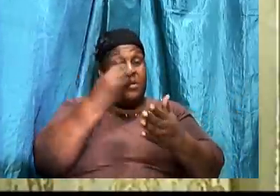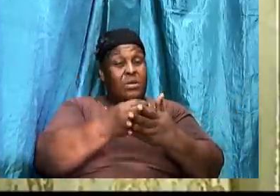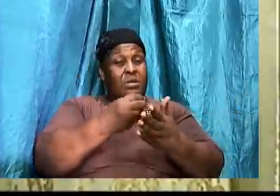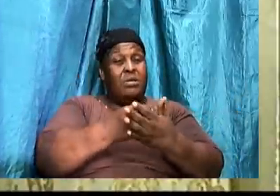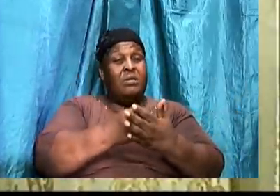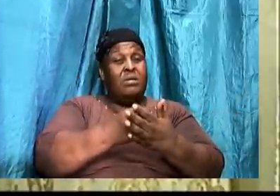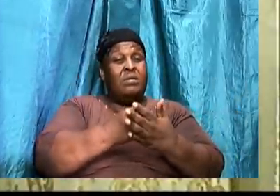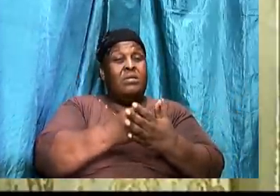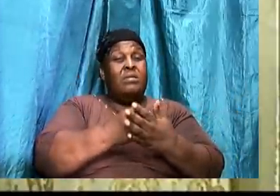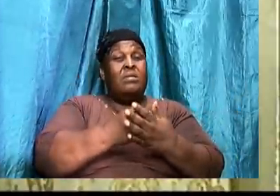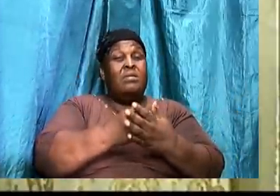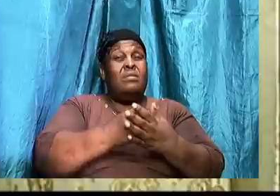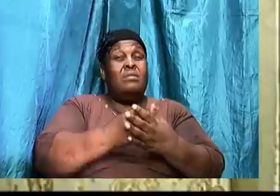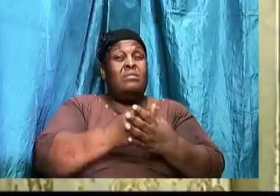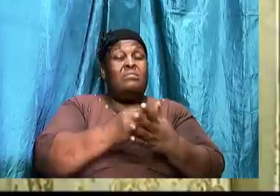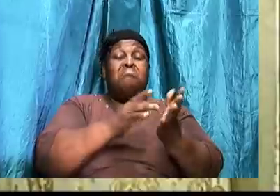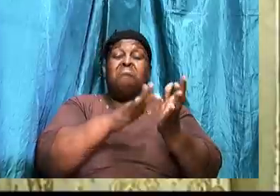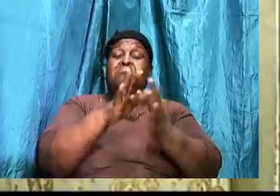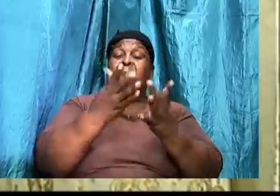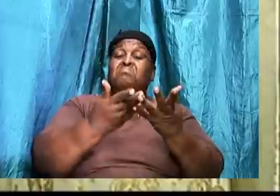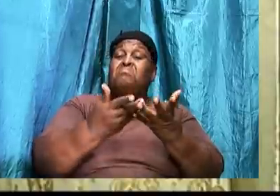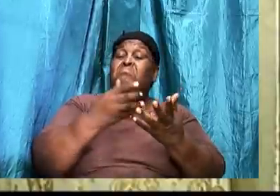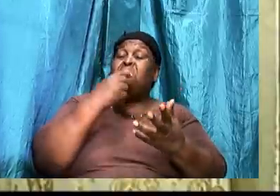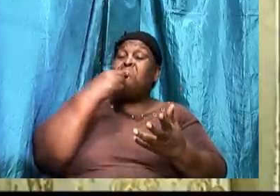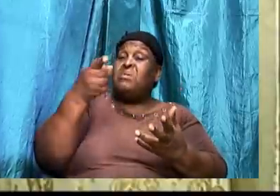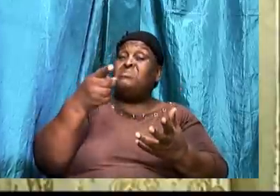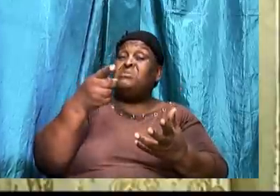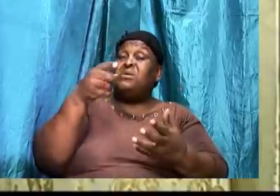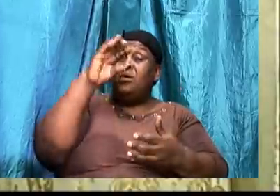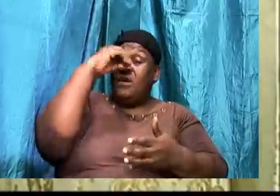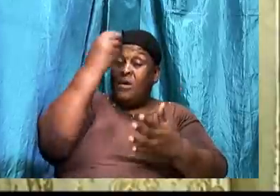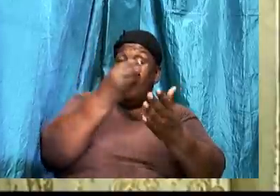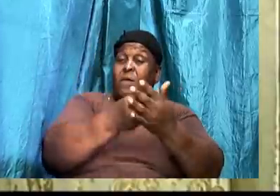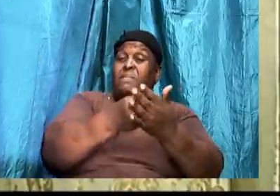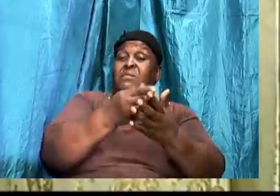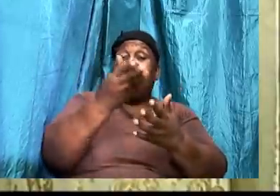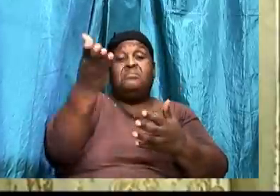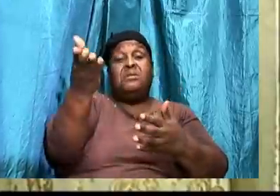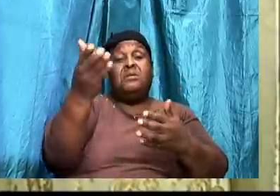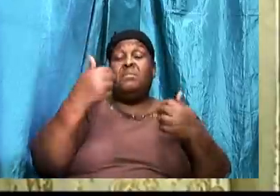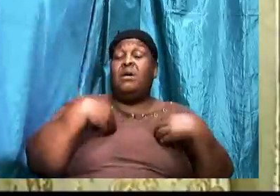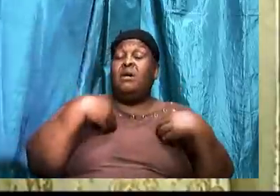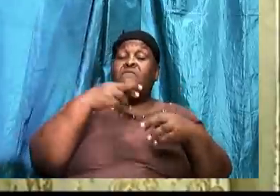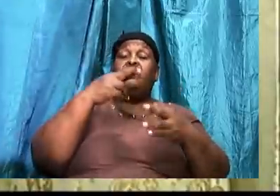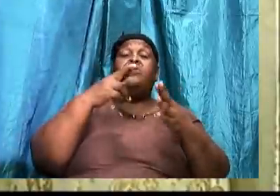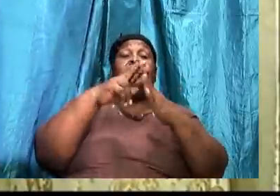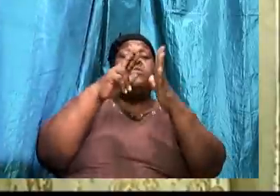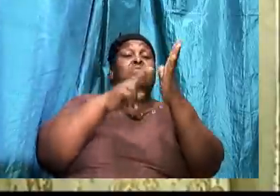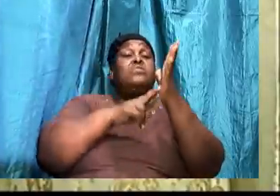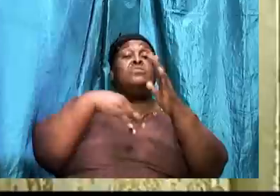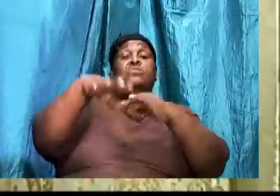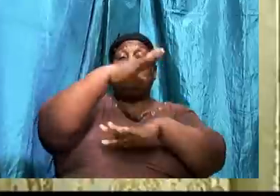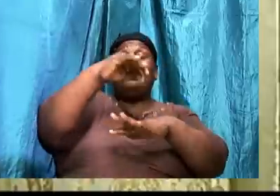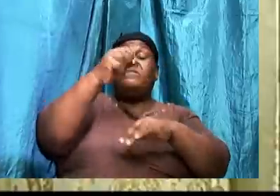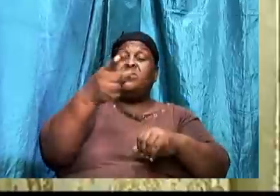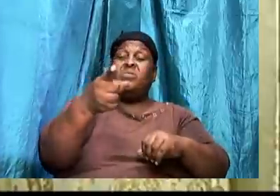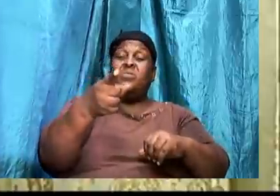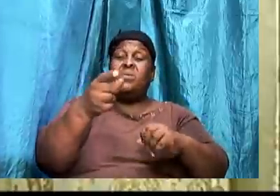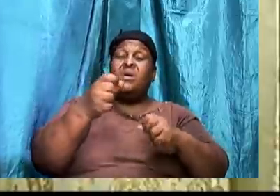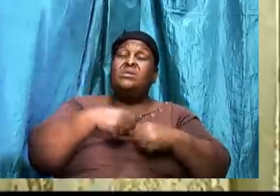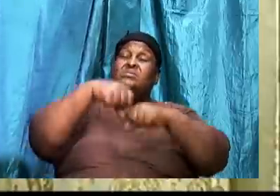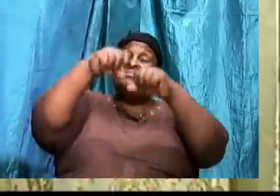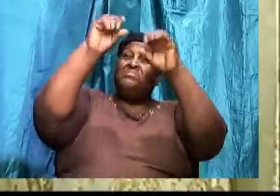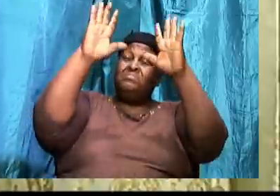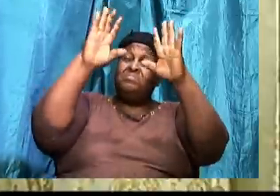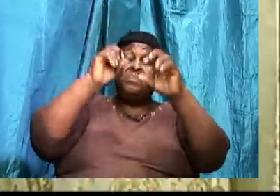that have. The rule. Over you. And submit. Keep yourselves. So bishop.